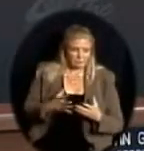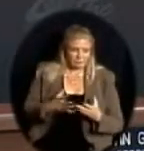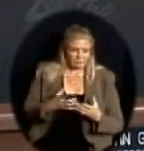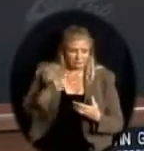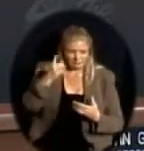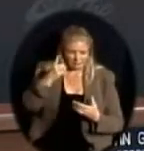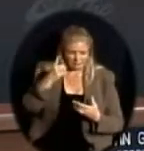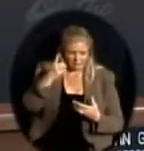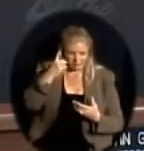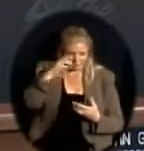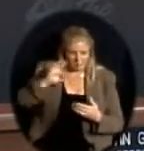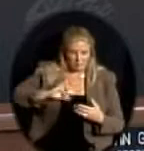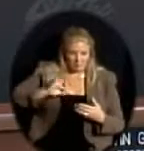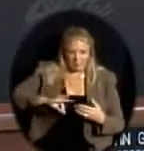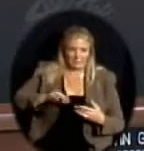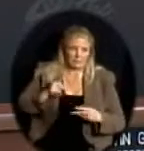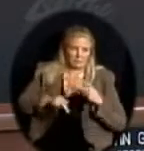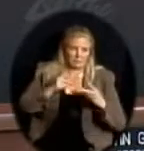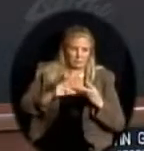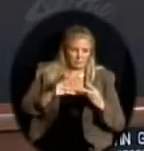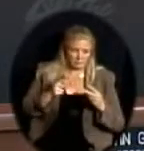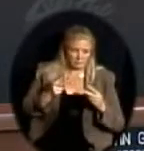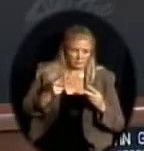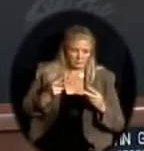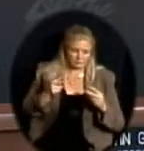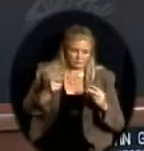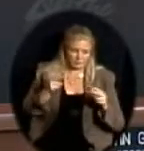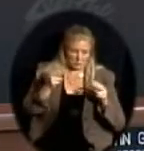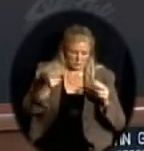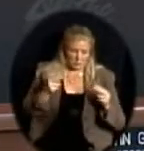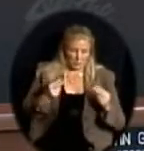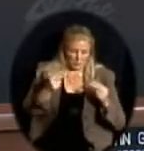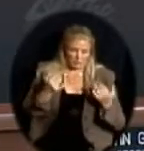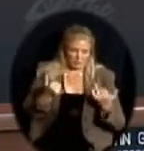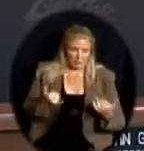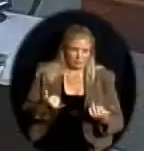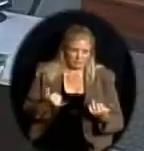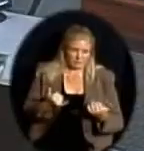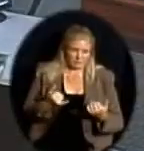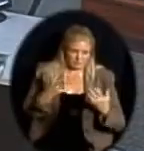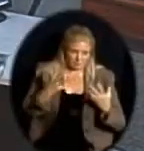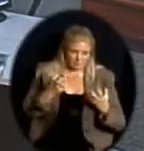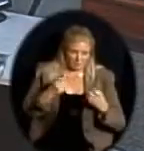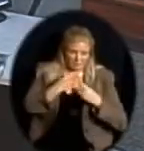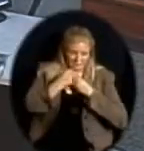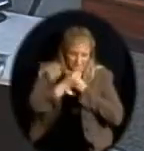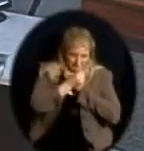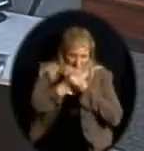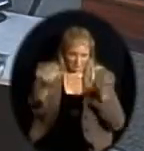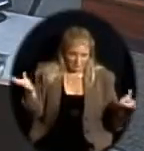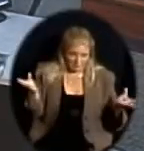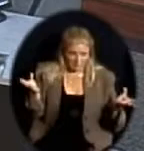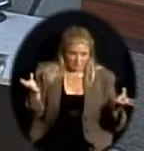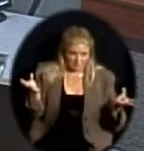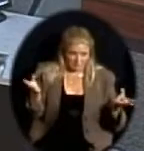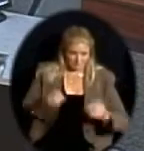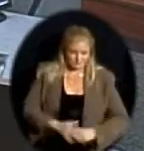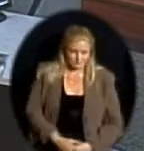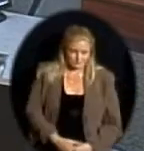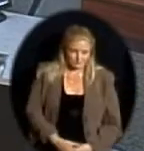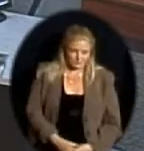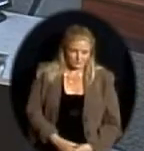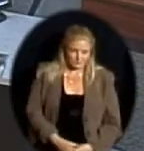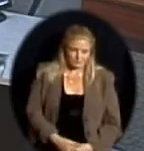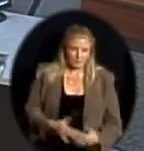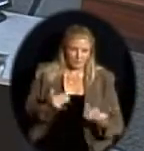who will hear this broadcast or see this broadcast. We're sitting here tonight and we're not aware of that meeting. Okay, with that, we will take our comfort break